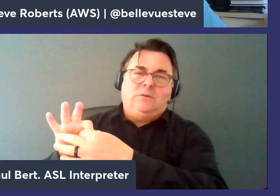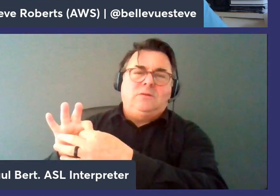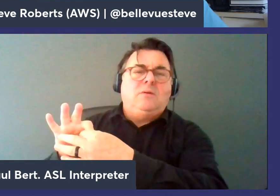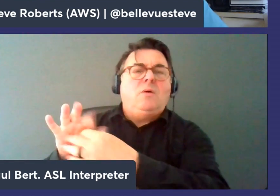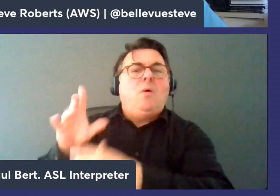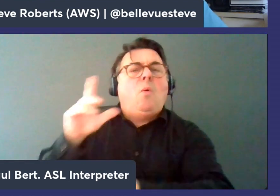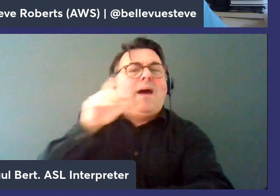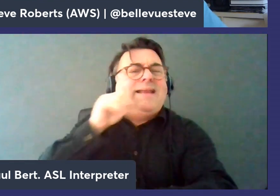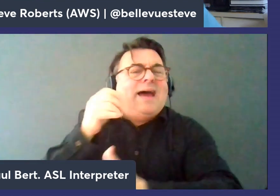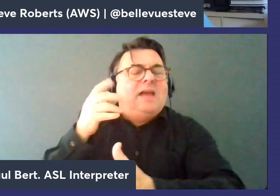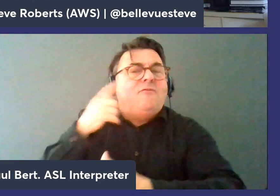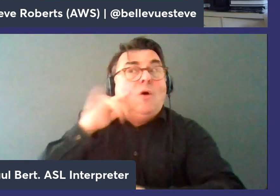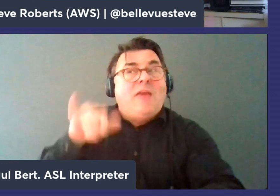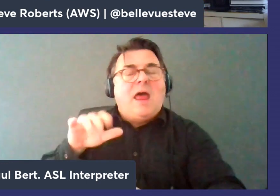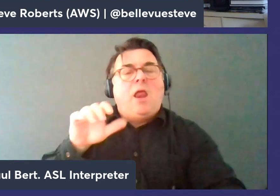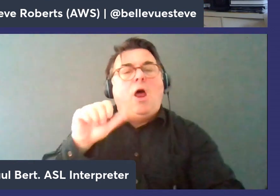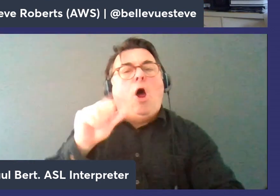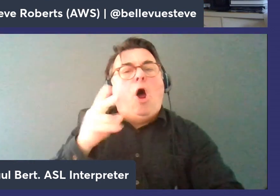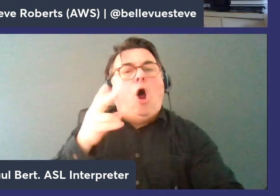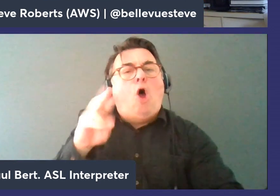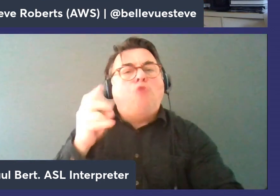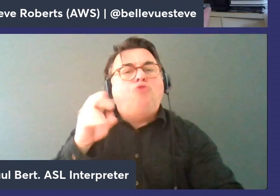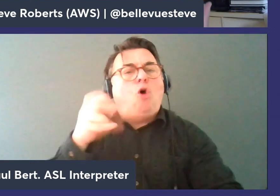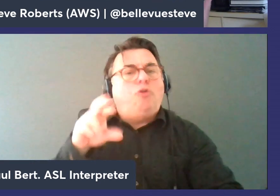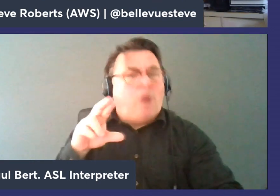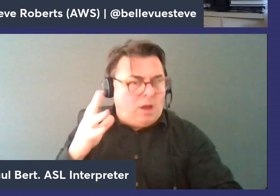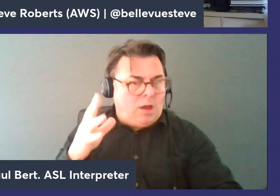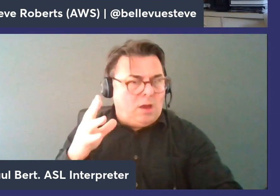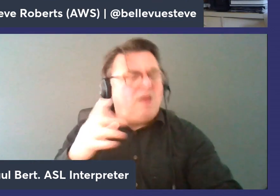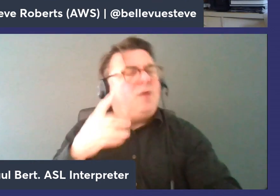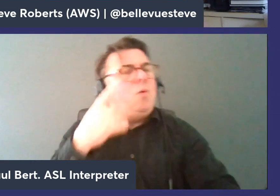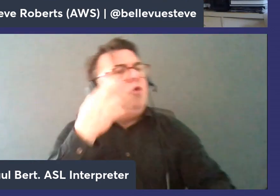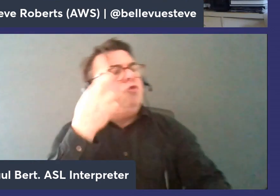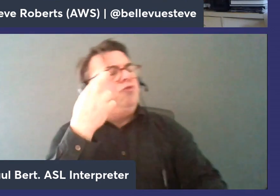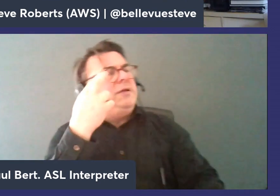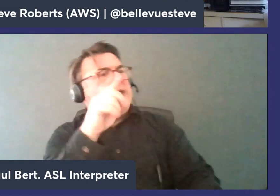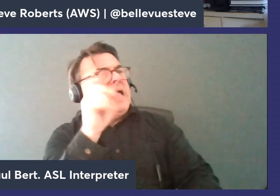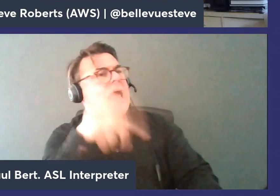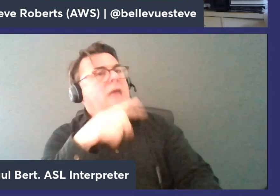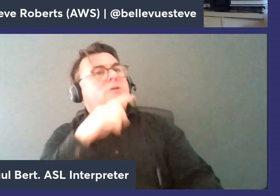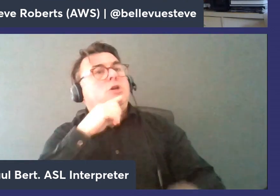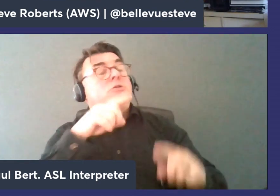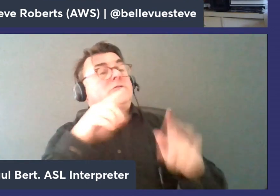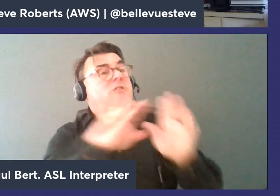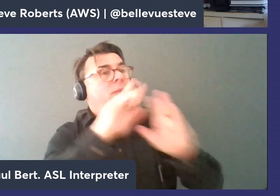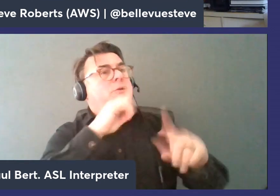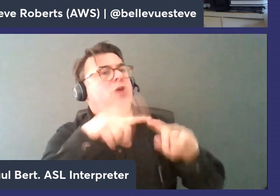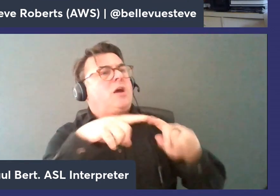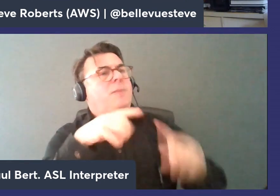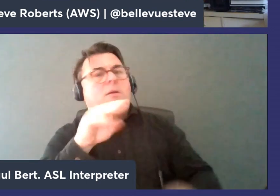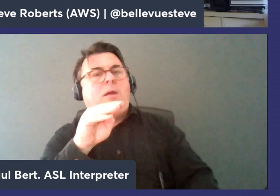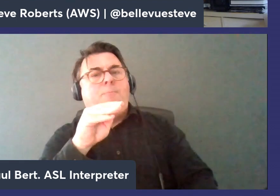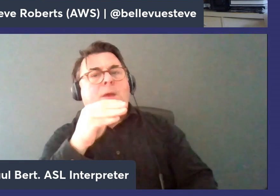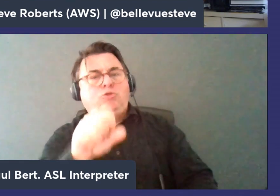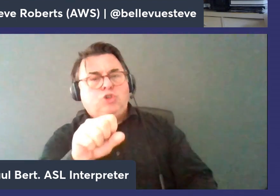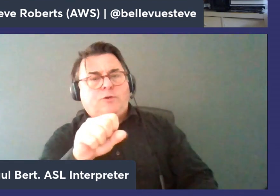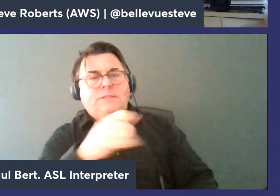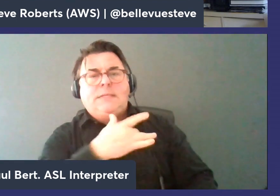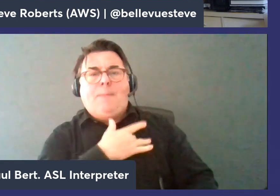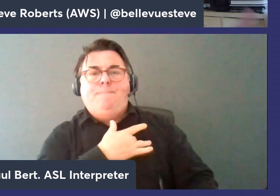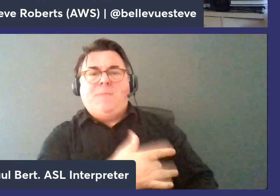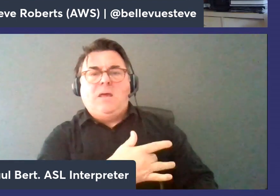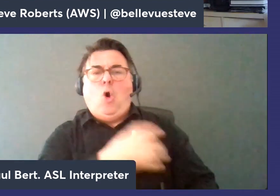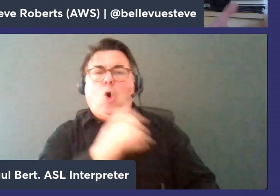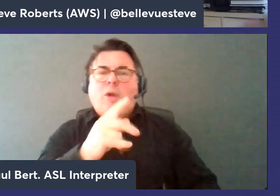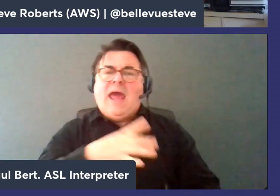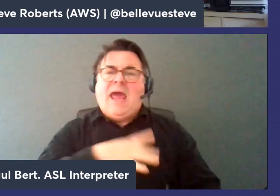aurora or you know another yeah reason i ask is that you know when they're talking with developers about microservices one topic that usually comes up is okay